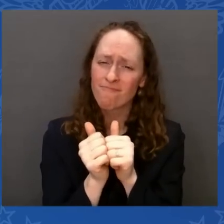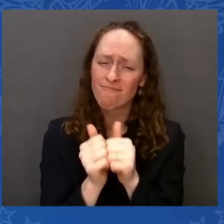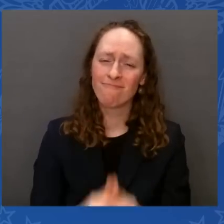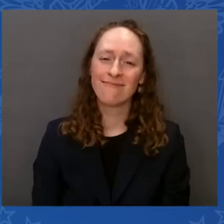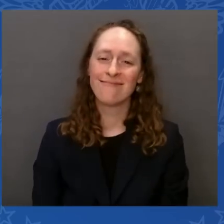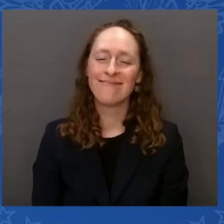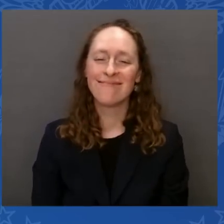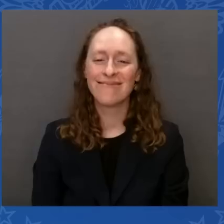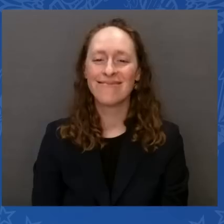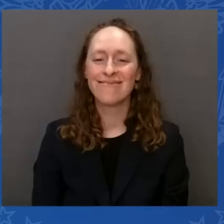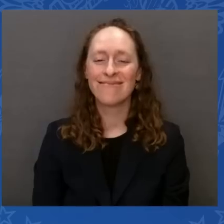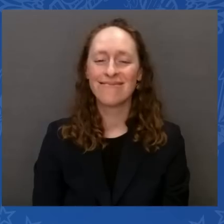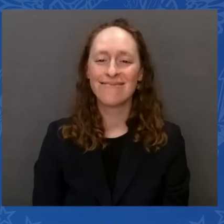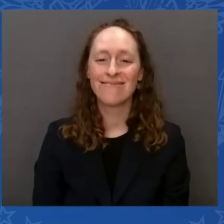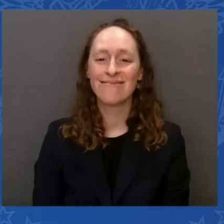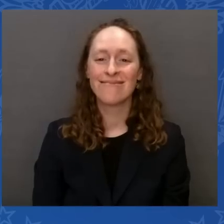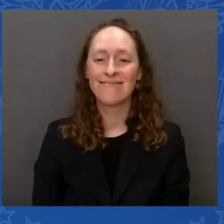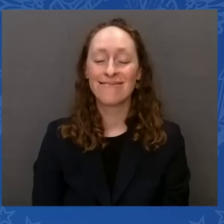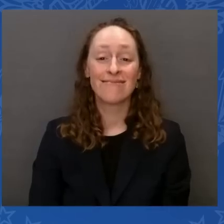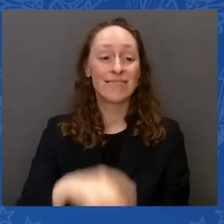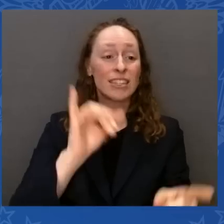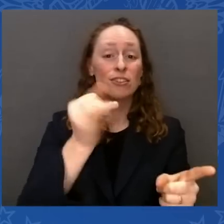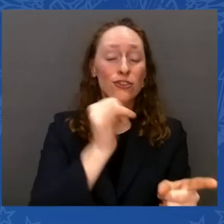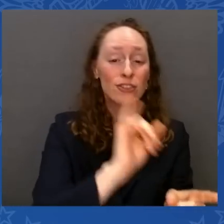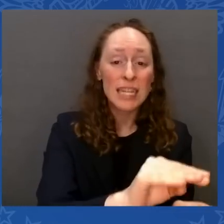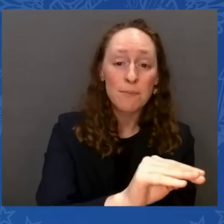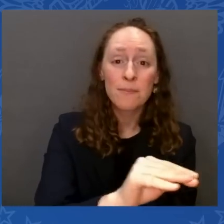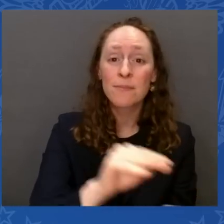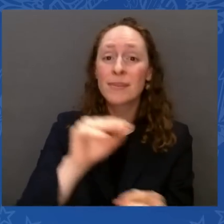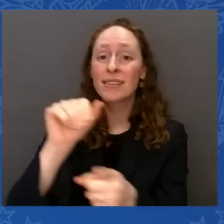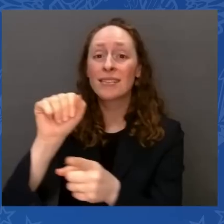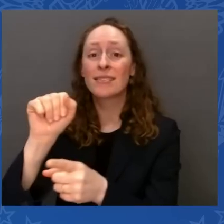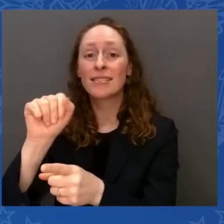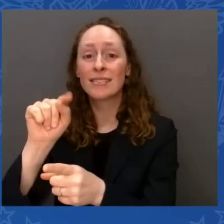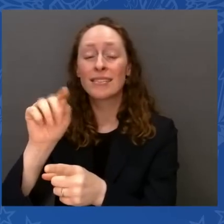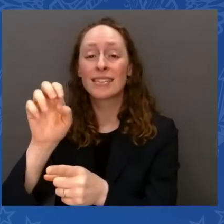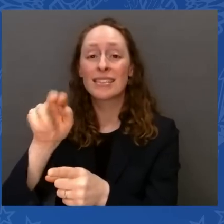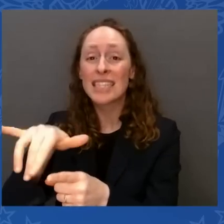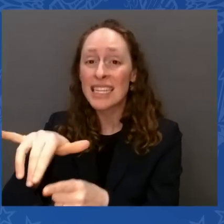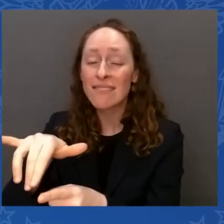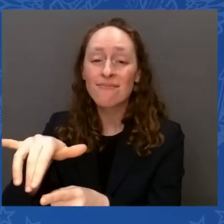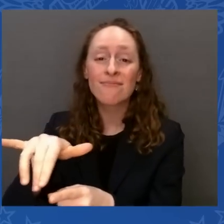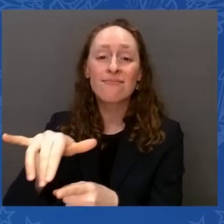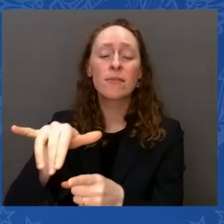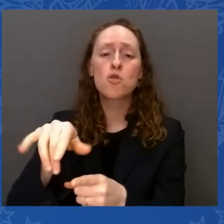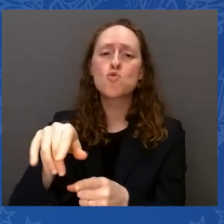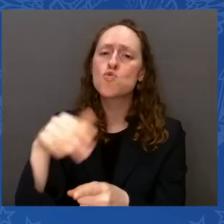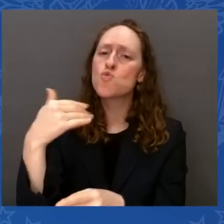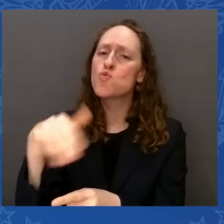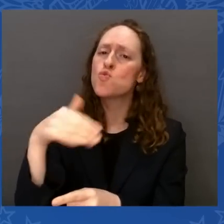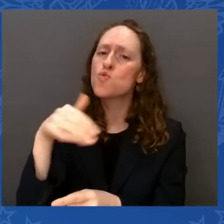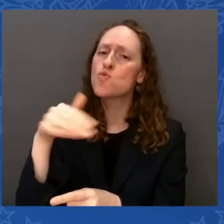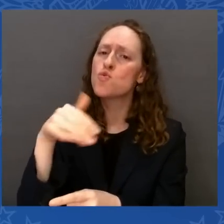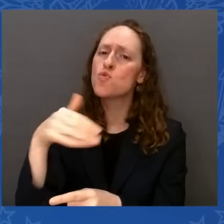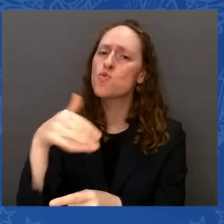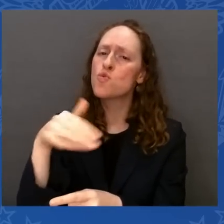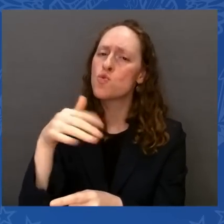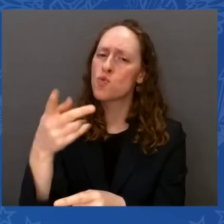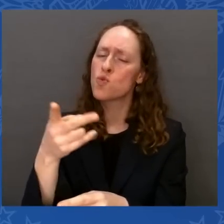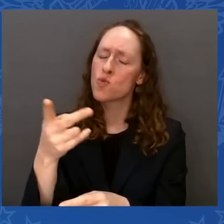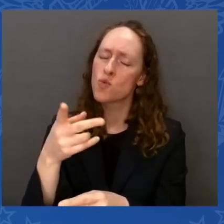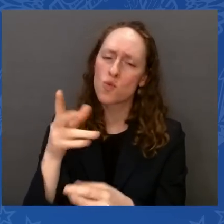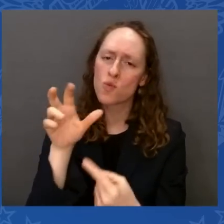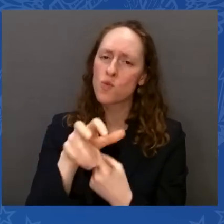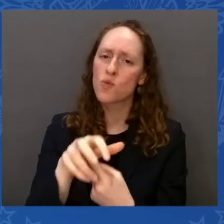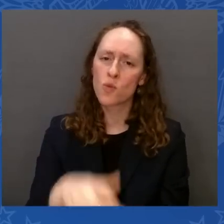who just have always been there for all of us. No matter where — no, I really mean it. Been there for all of us. By sticking together, we got a lot